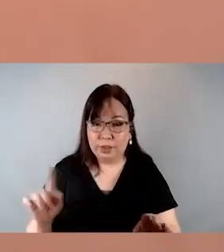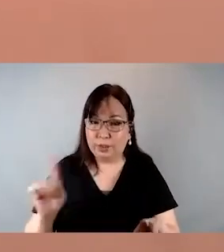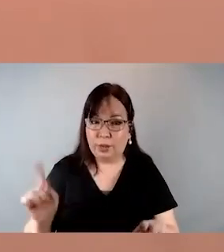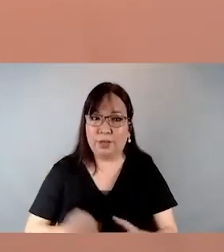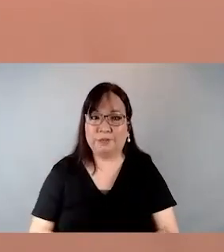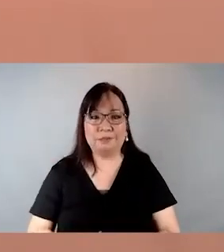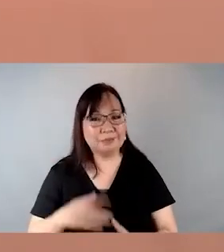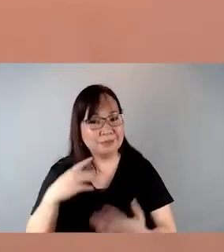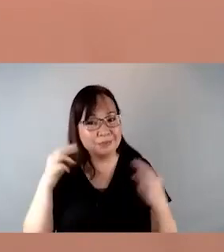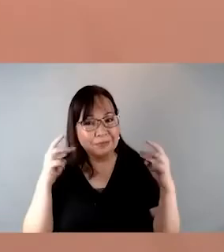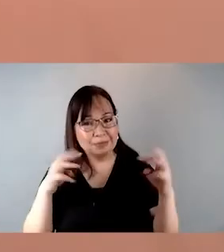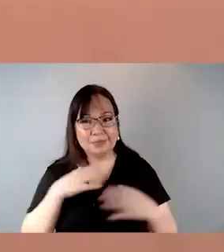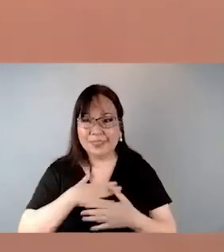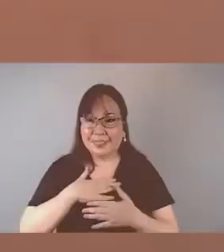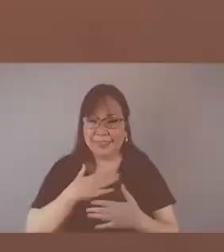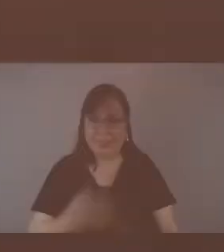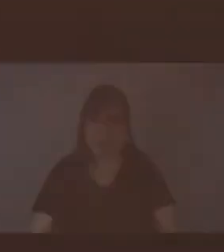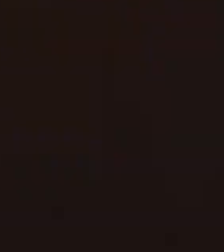Enjoy!